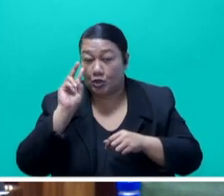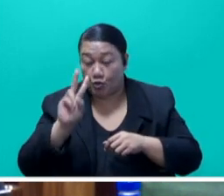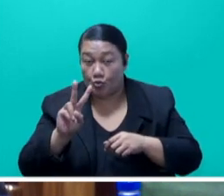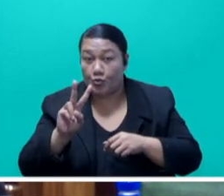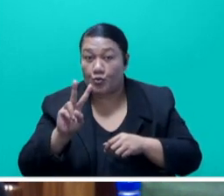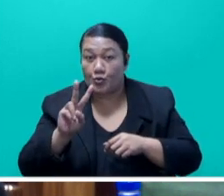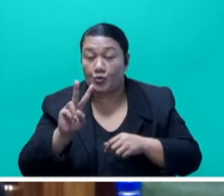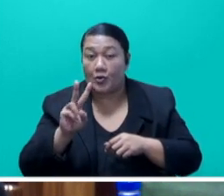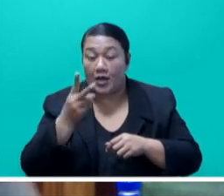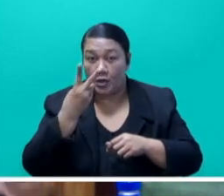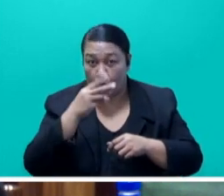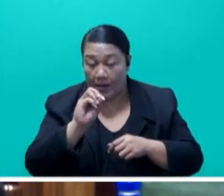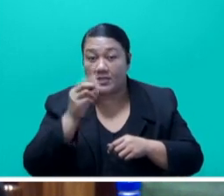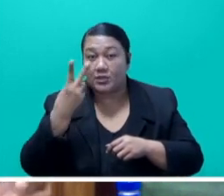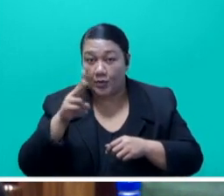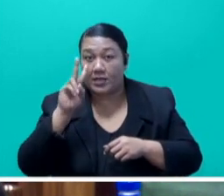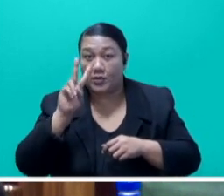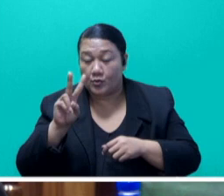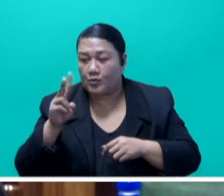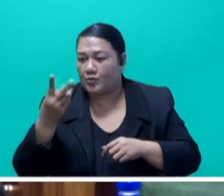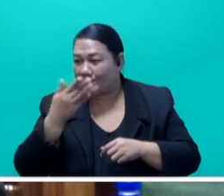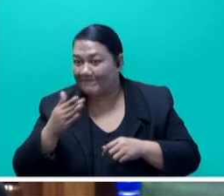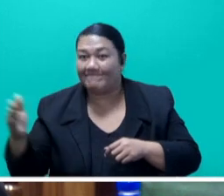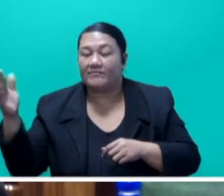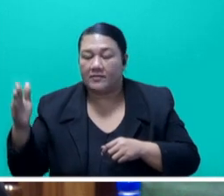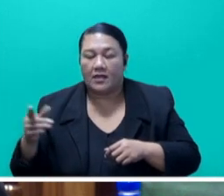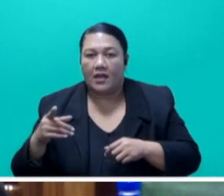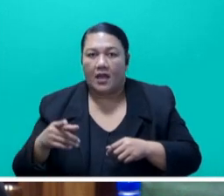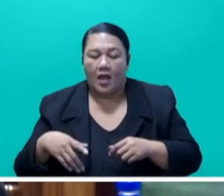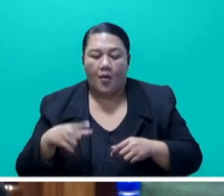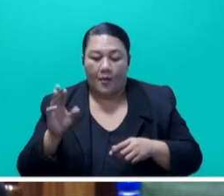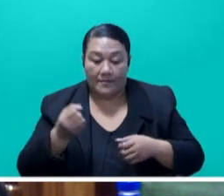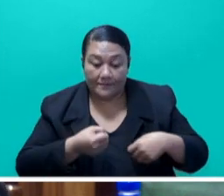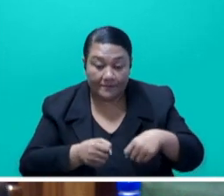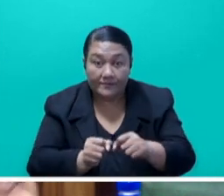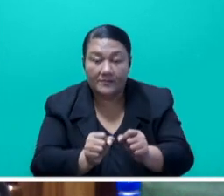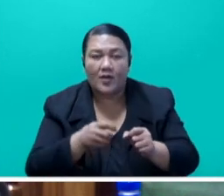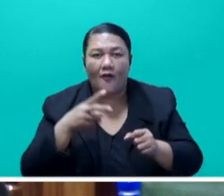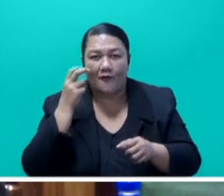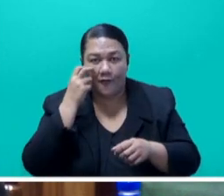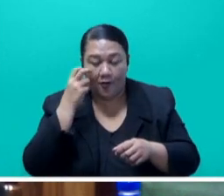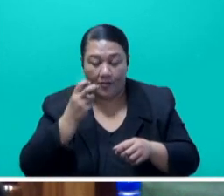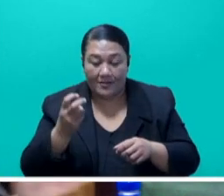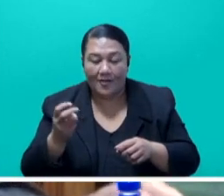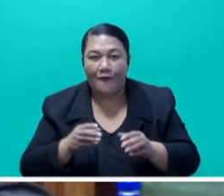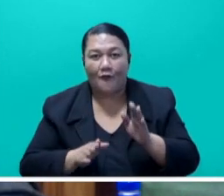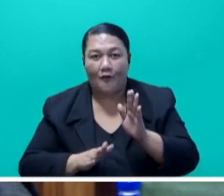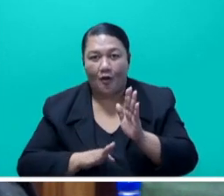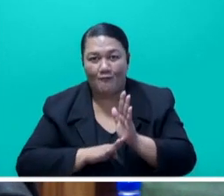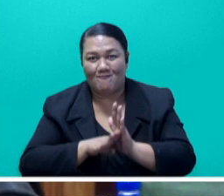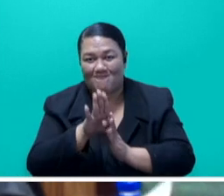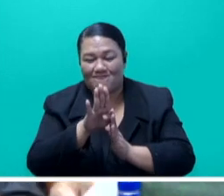plan. Two-year roadmap sets out a clear path, I'm almost bigger, to drive our tourism recovery forward. And what's